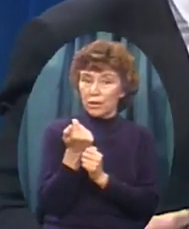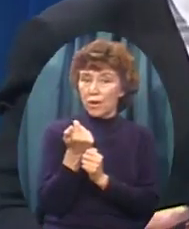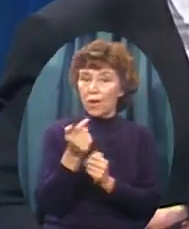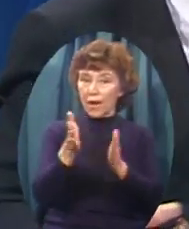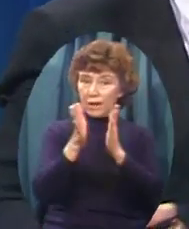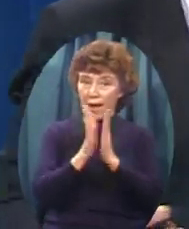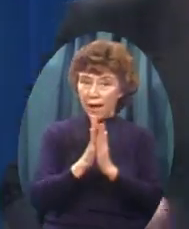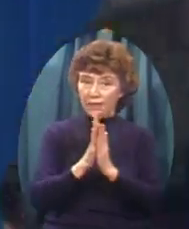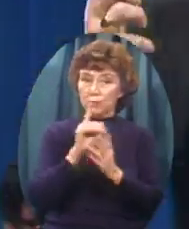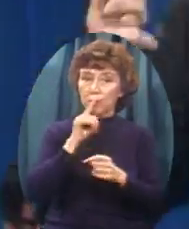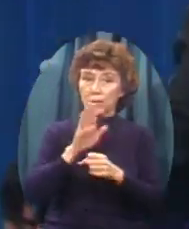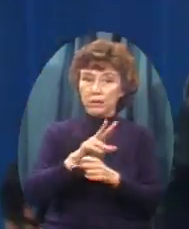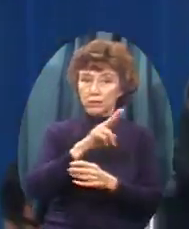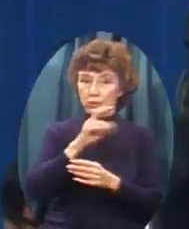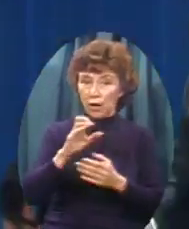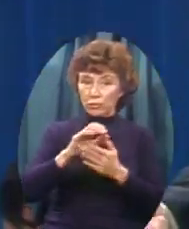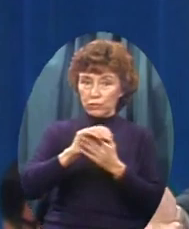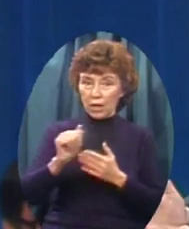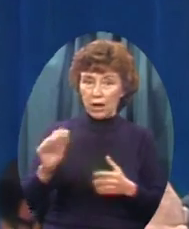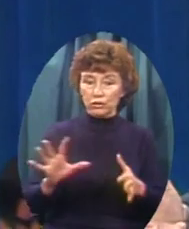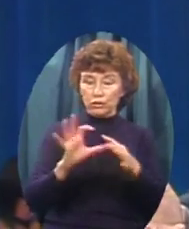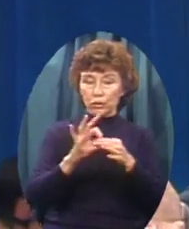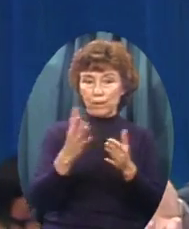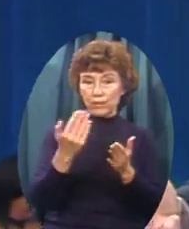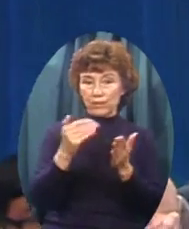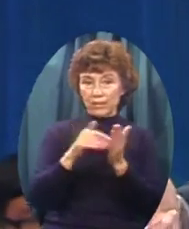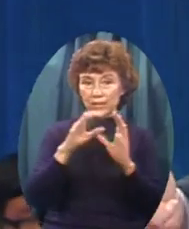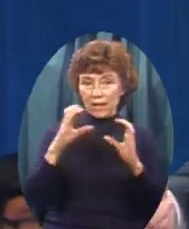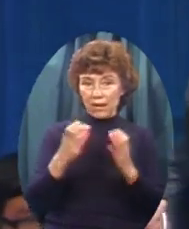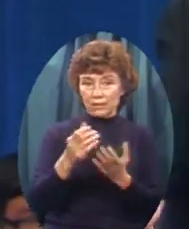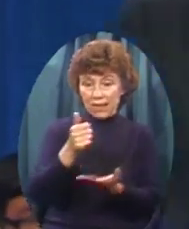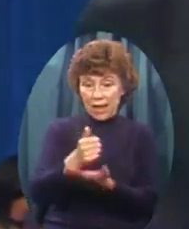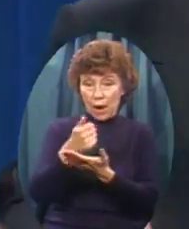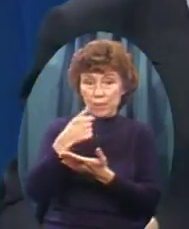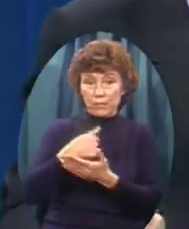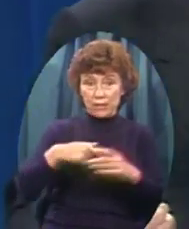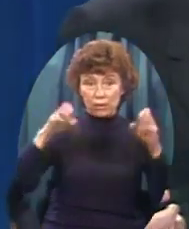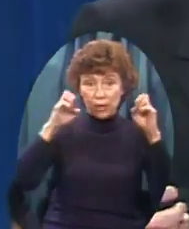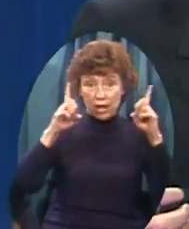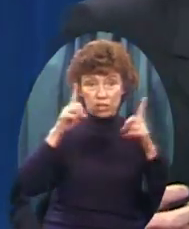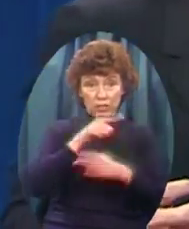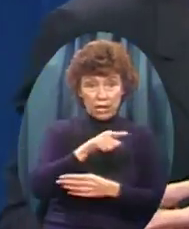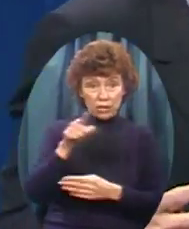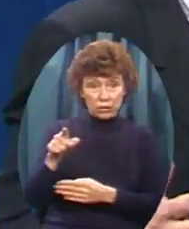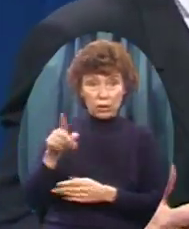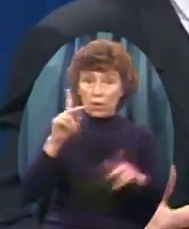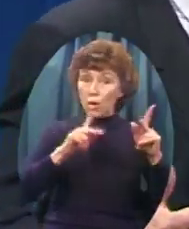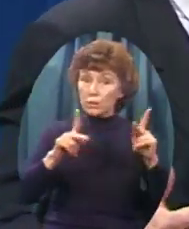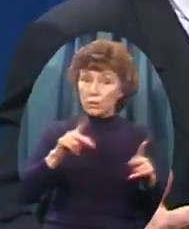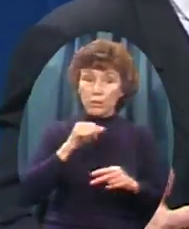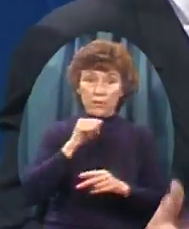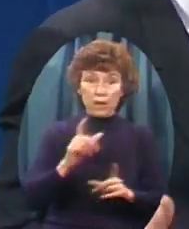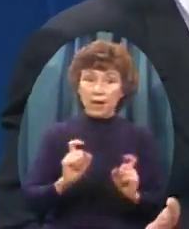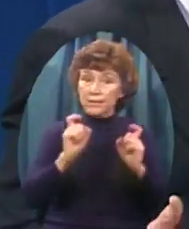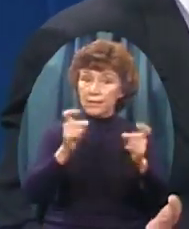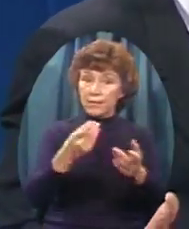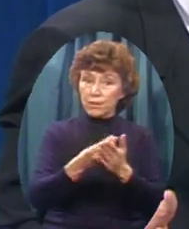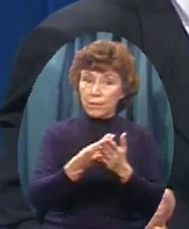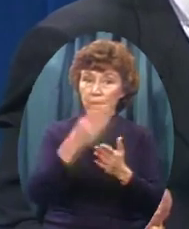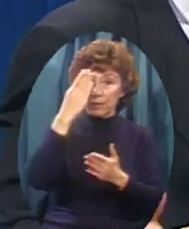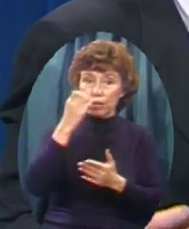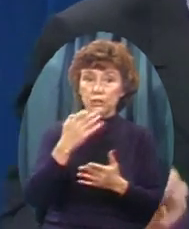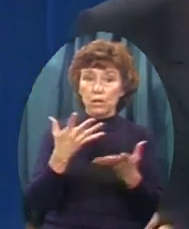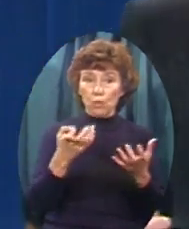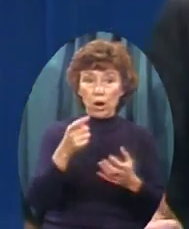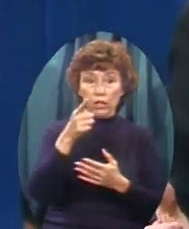the 15,000 club And help me educate you Haven't given that money here Because they want you To be a softy